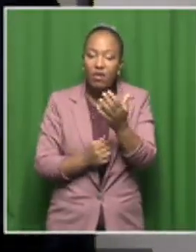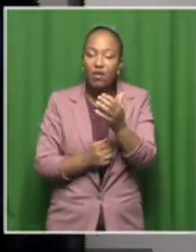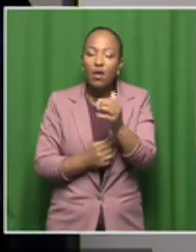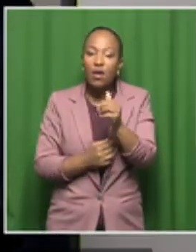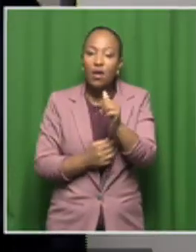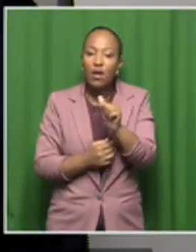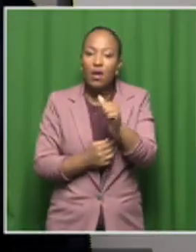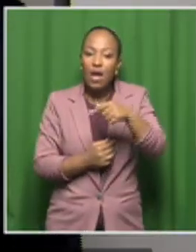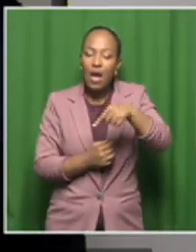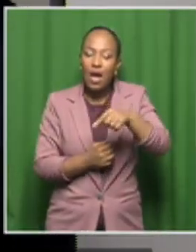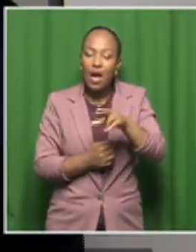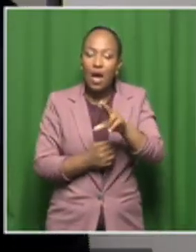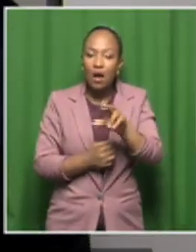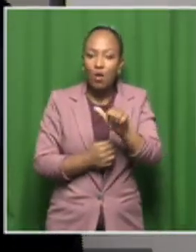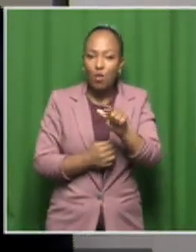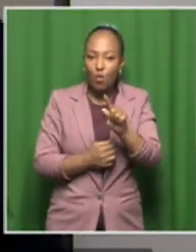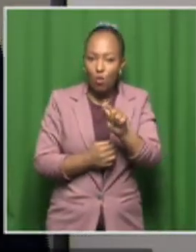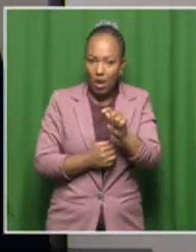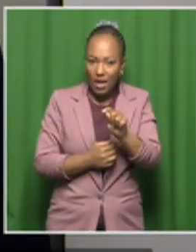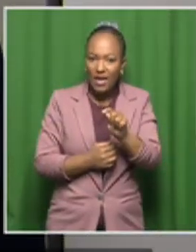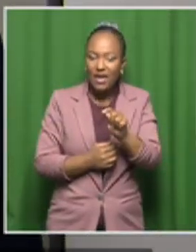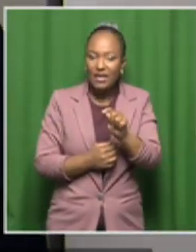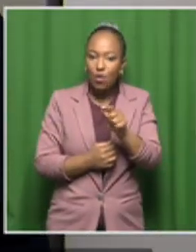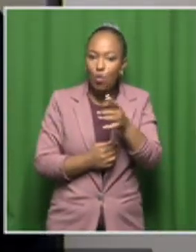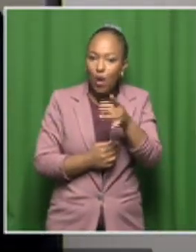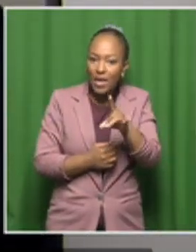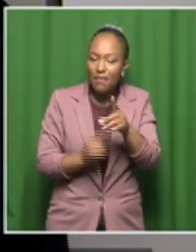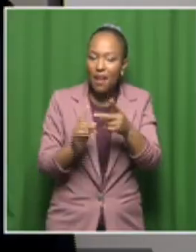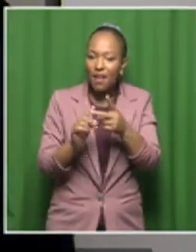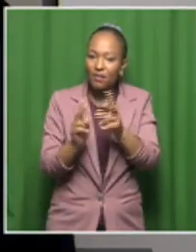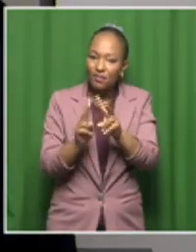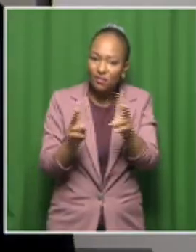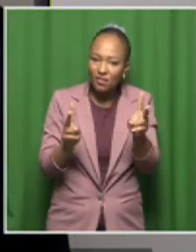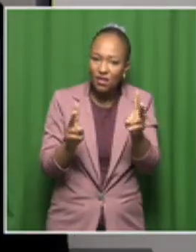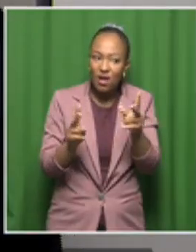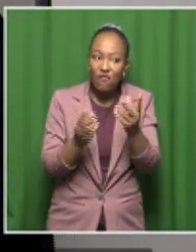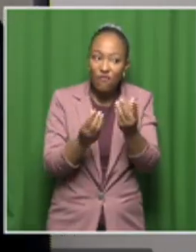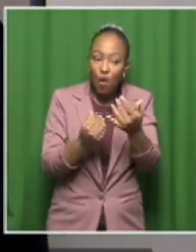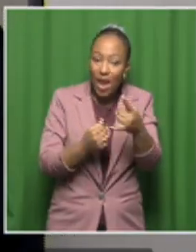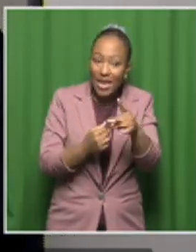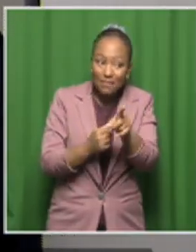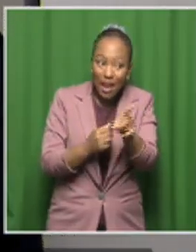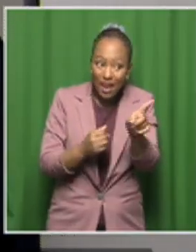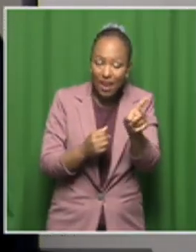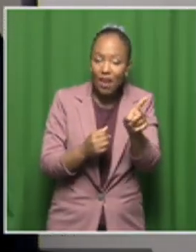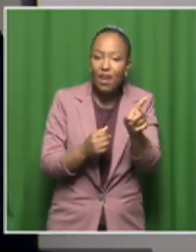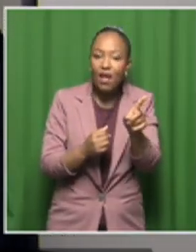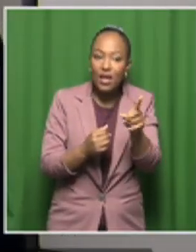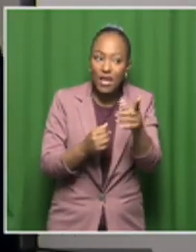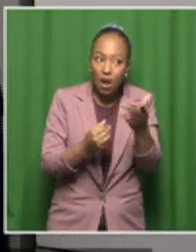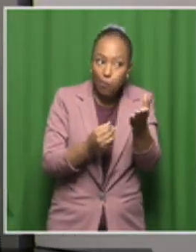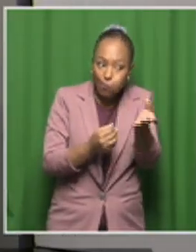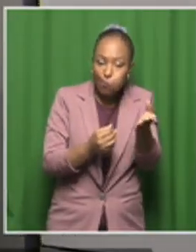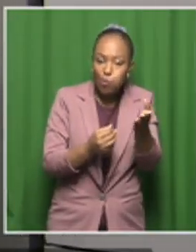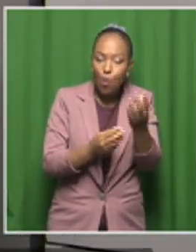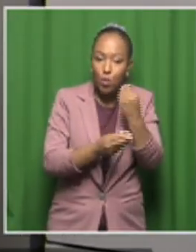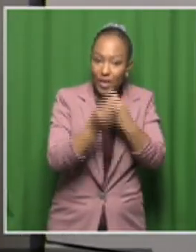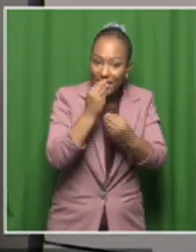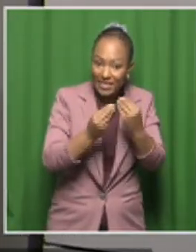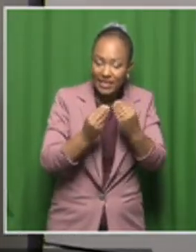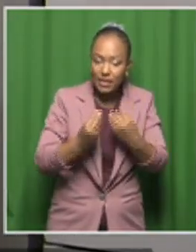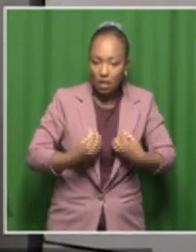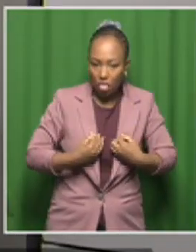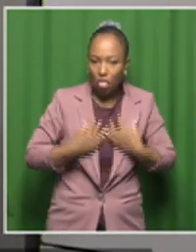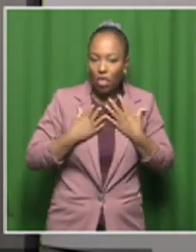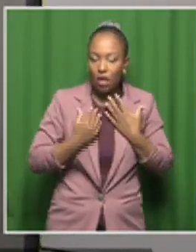Because these contaminants, they bioaccumulate on the tissues of the living organisms in the aquatic environment. So what do you then